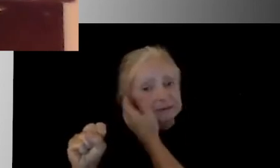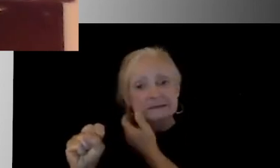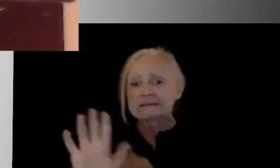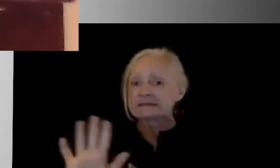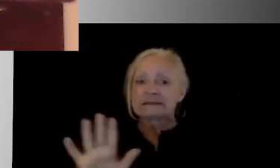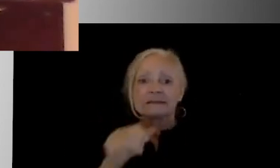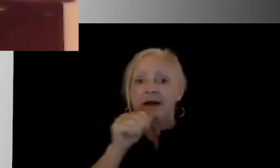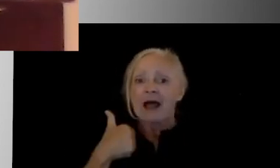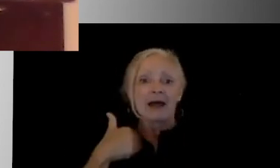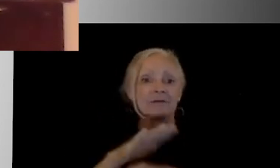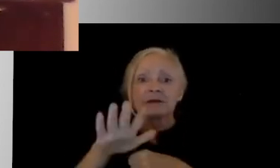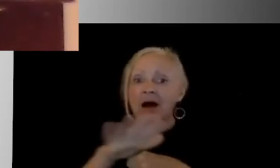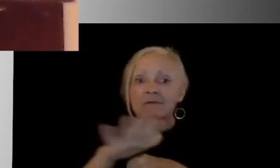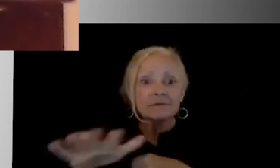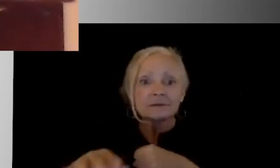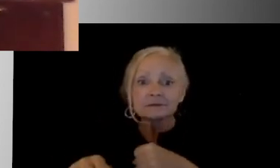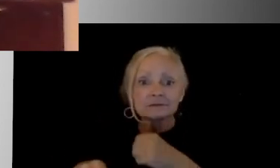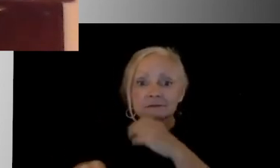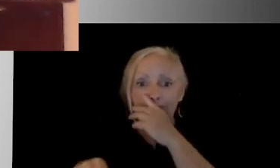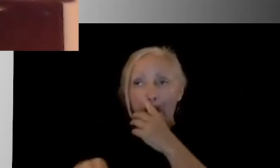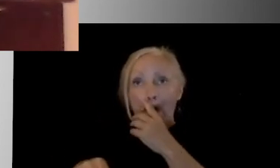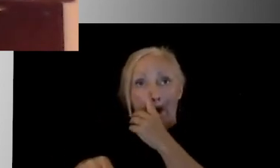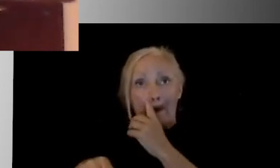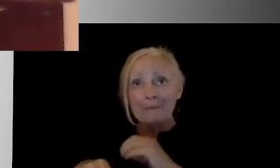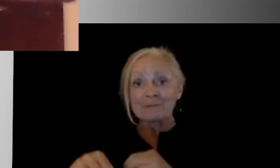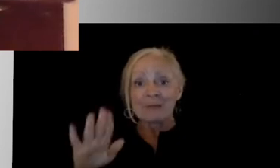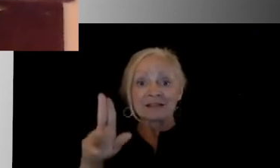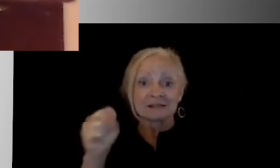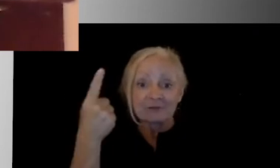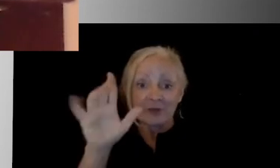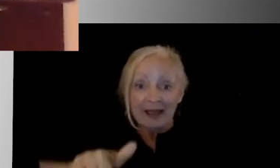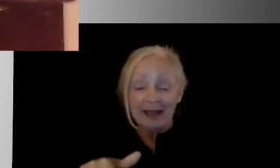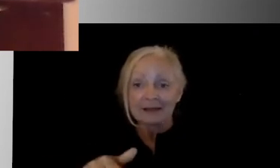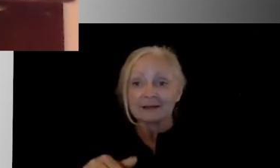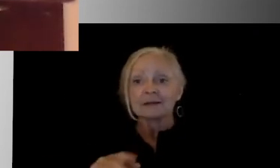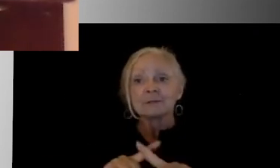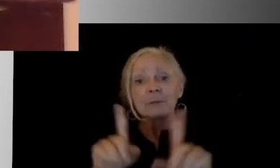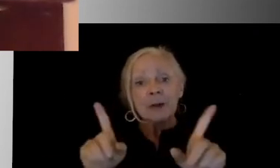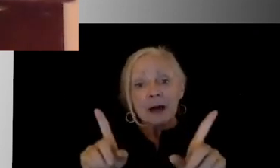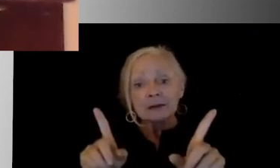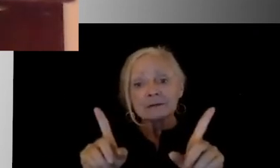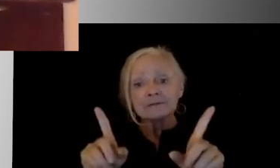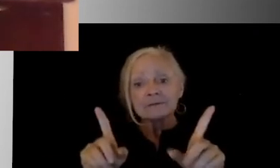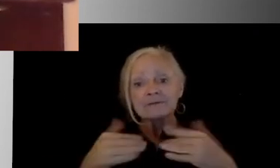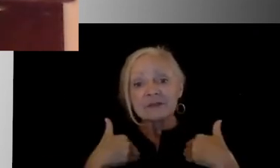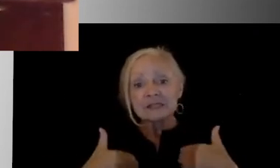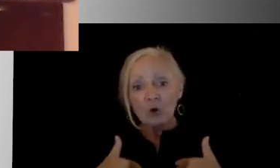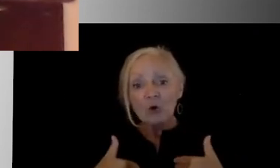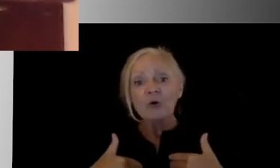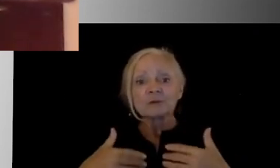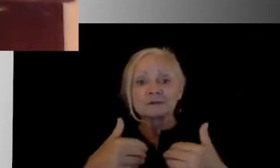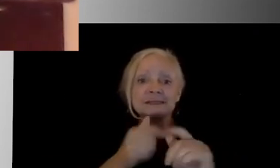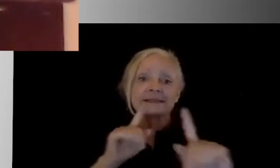to get our students into school if we were to operate with that six foot social distancing. However, or I should say physical distancing, I need to take my own advice, physical